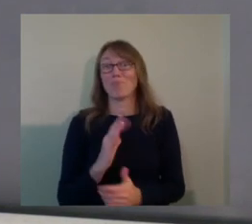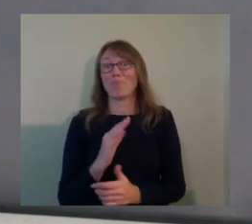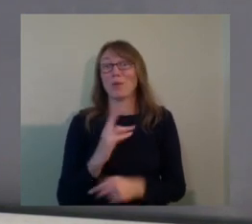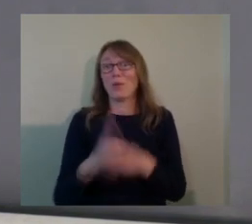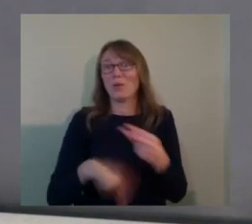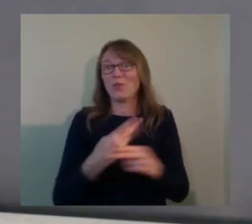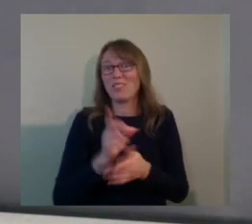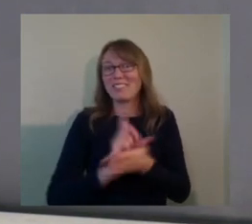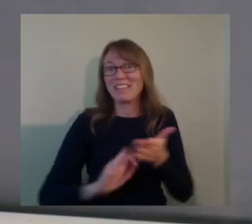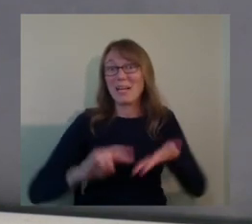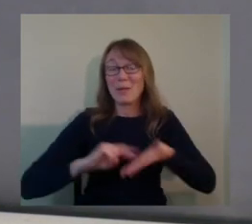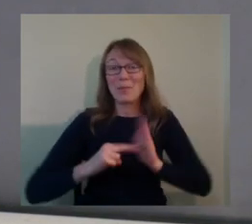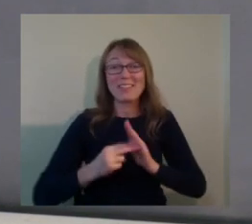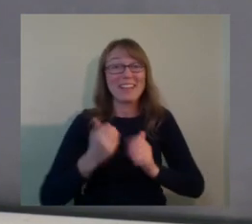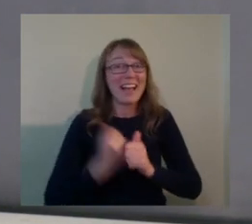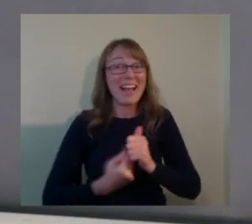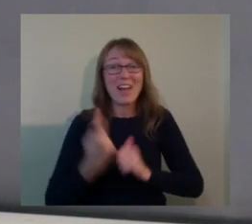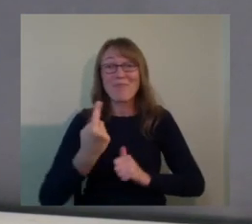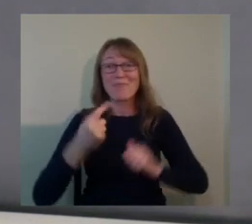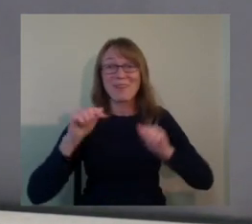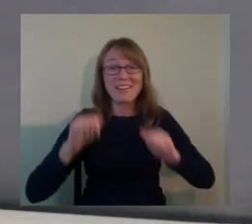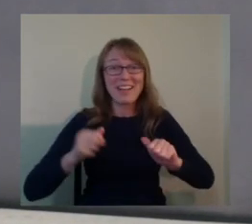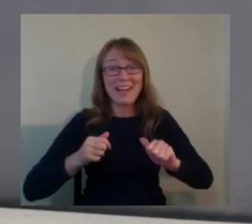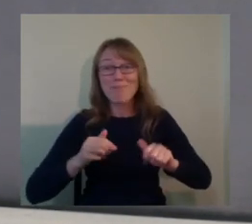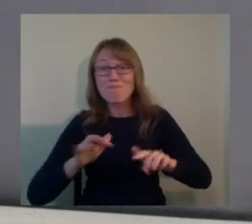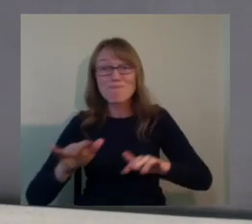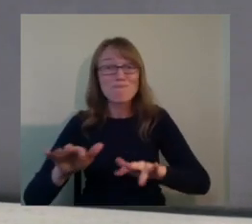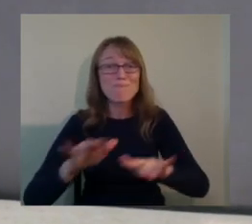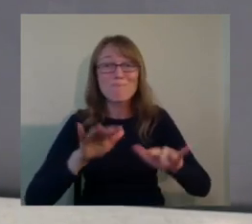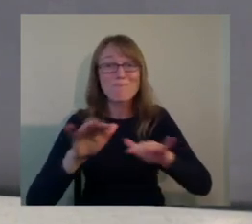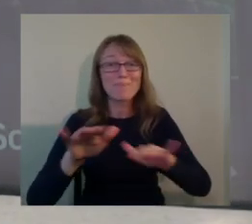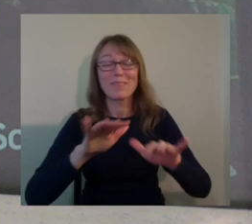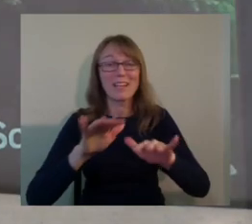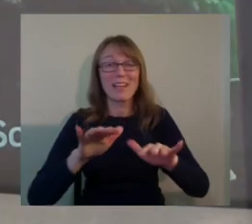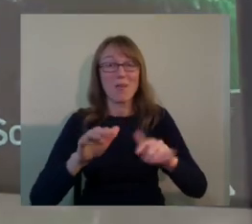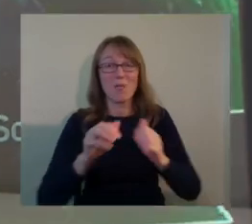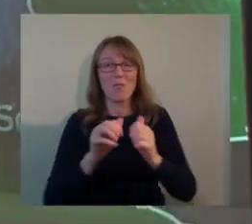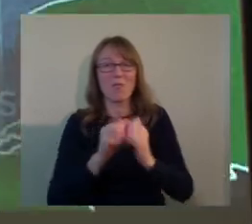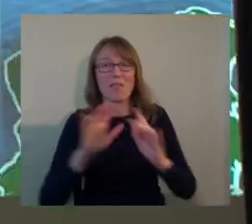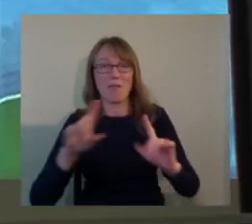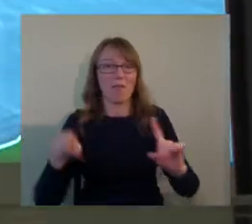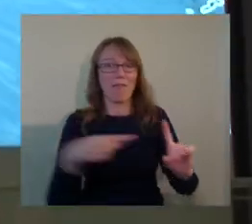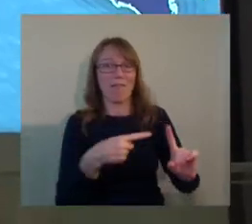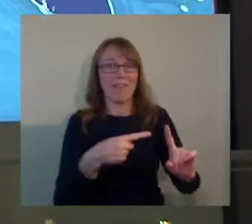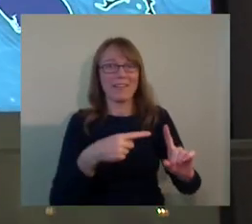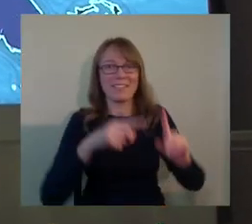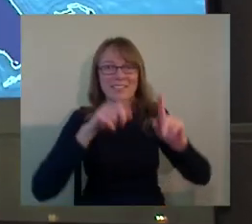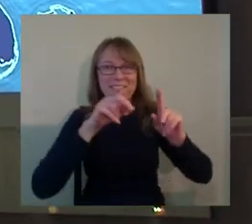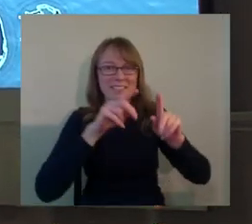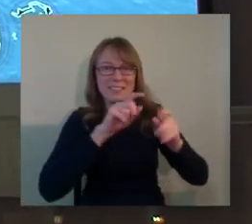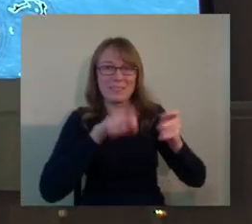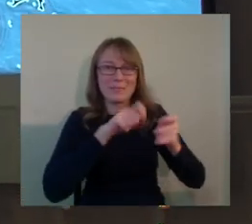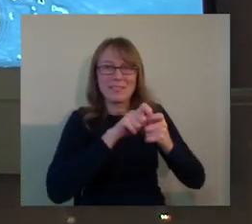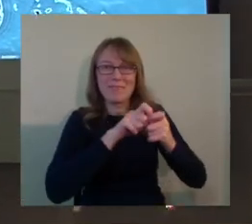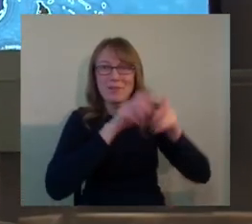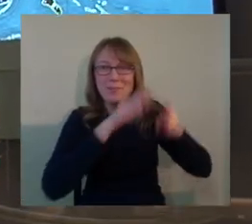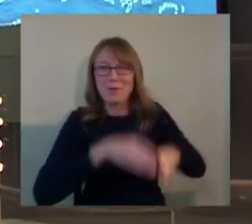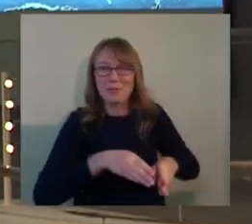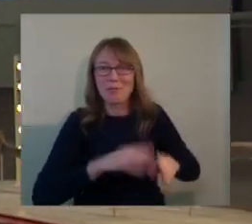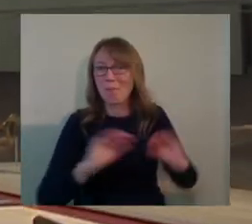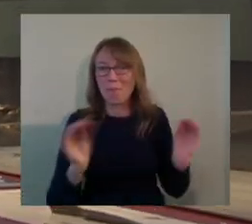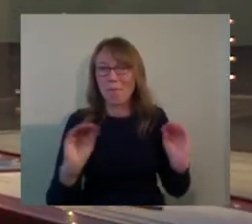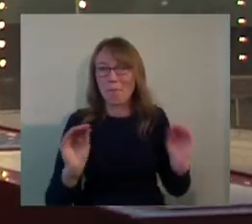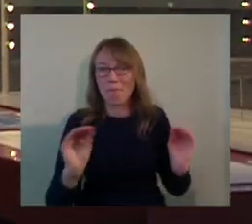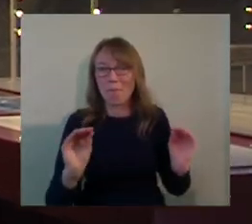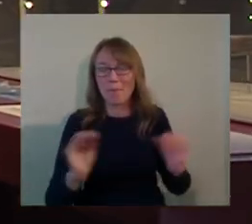make it welcoming for everybody without necessarily poking anybody in the face. On the other hand, many people don't even realize,